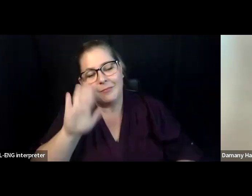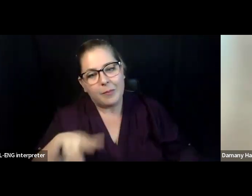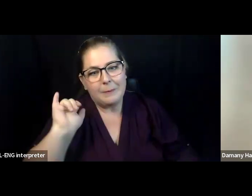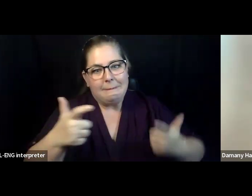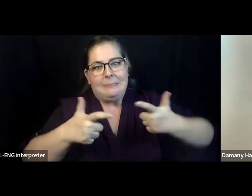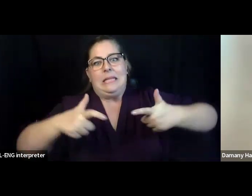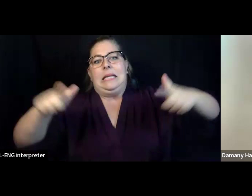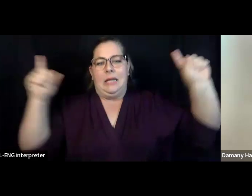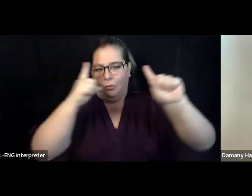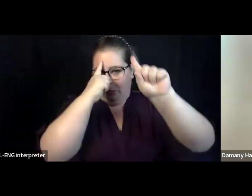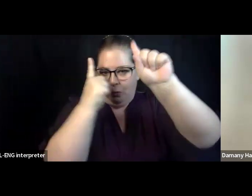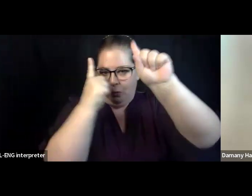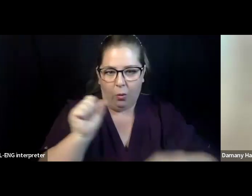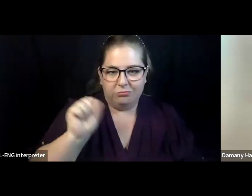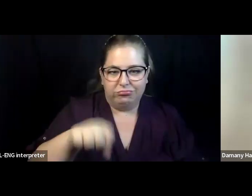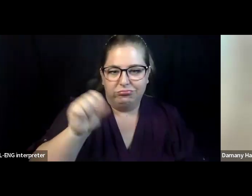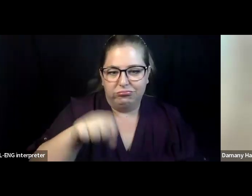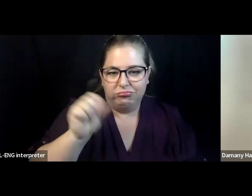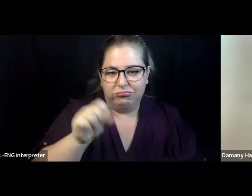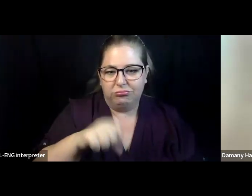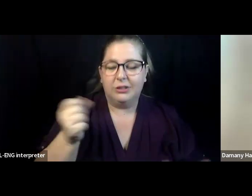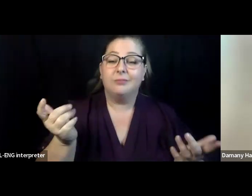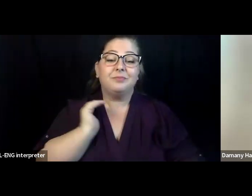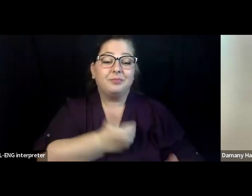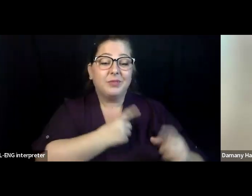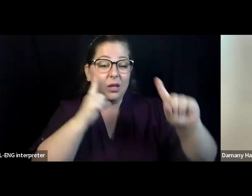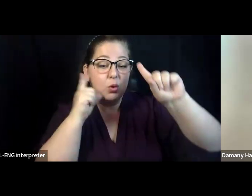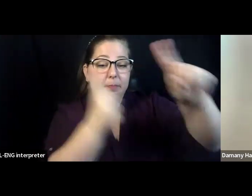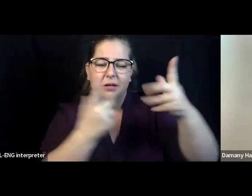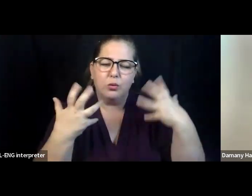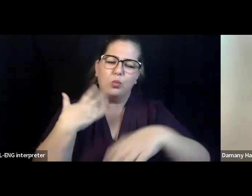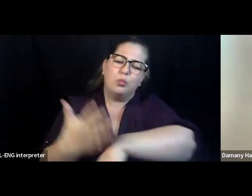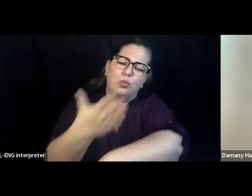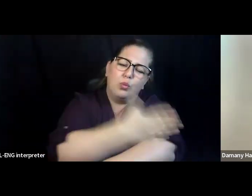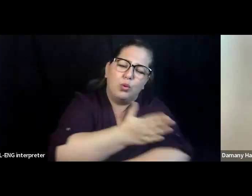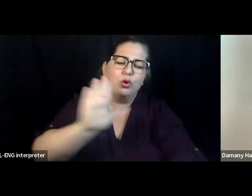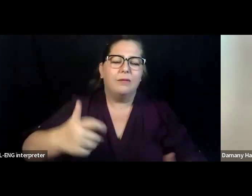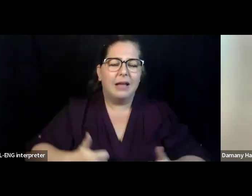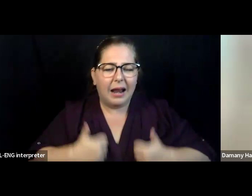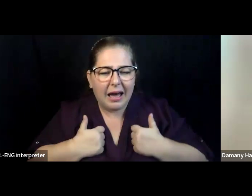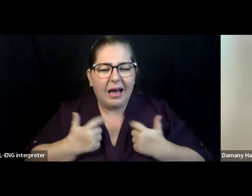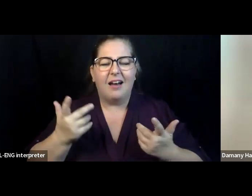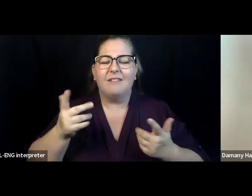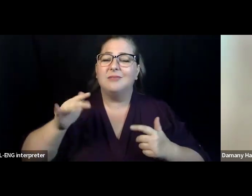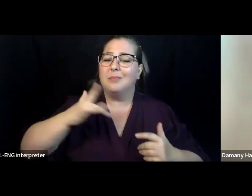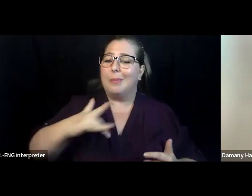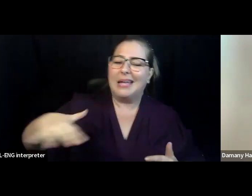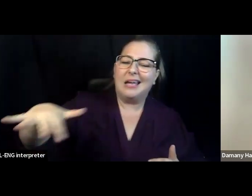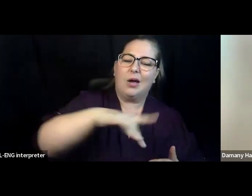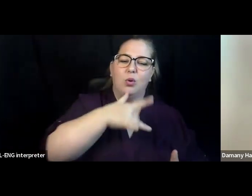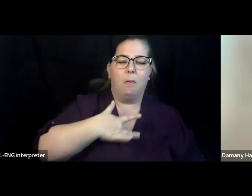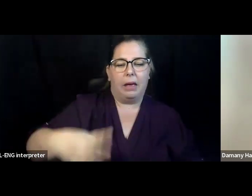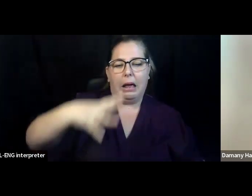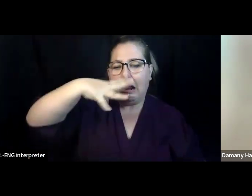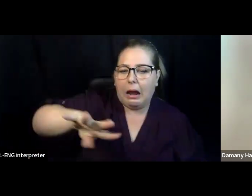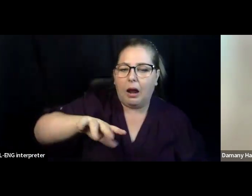human service and economic development programs. Our programs support the well-being and the emotional, spiritual, and